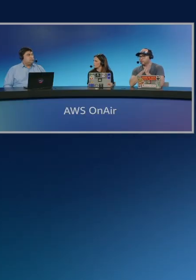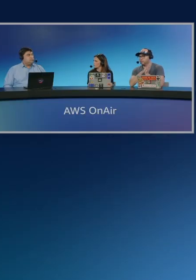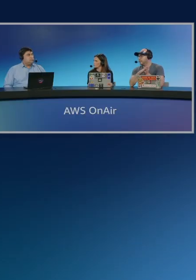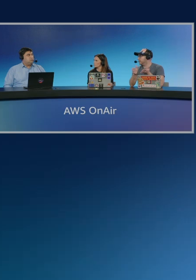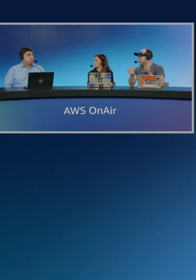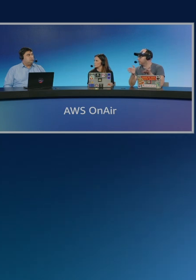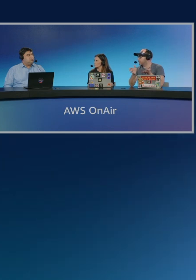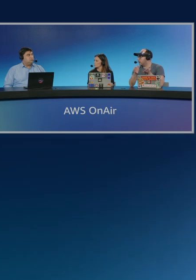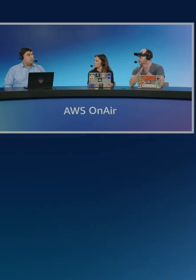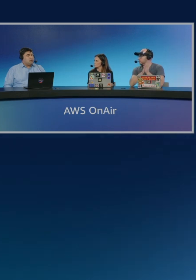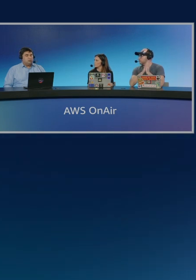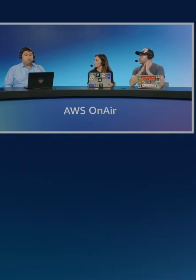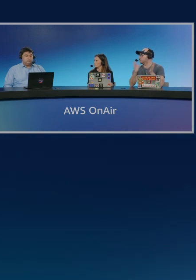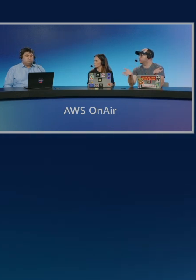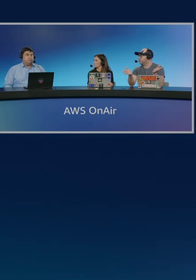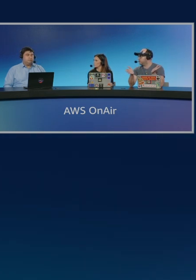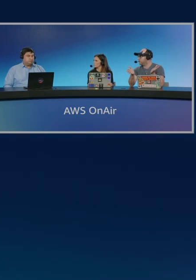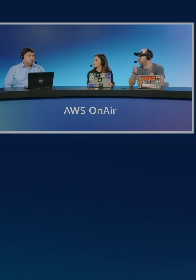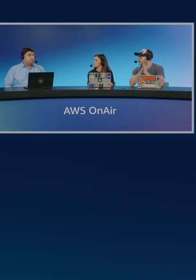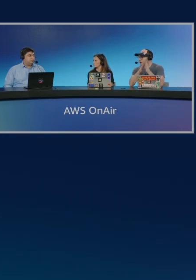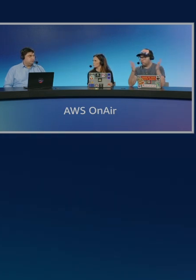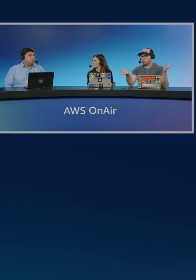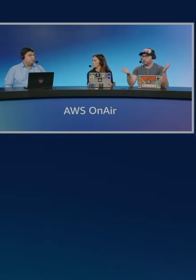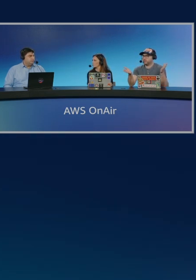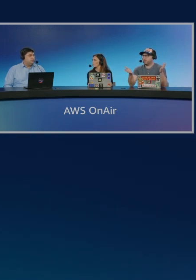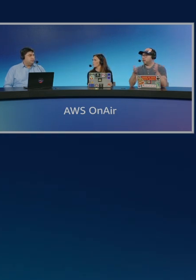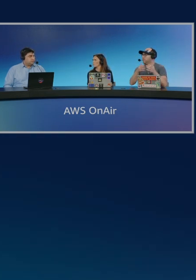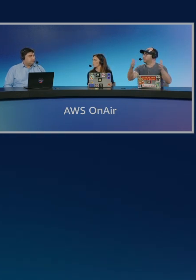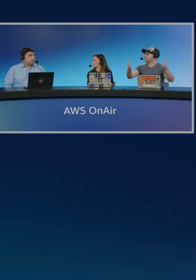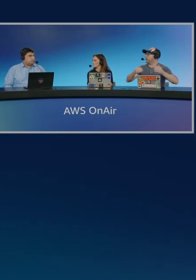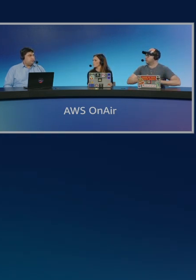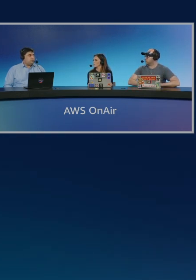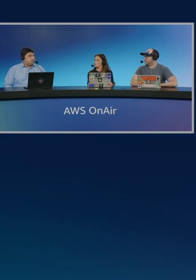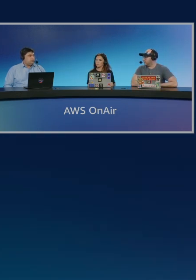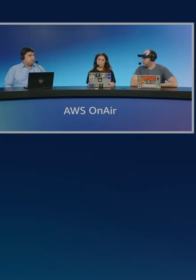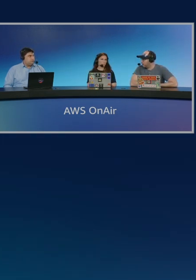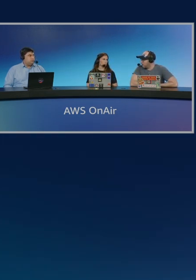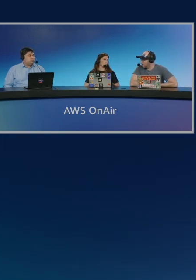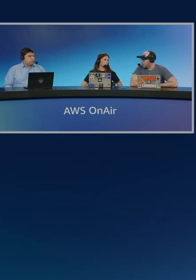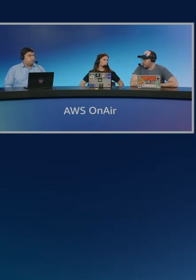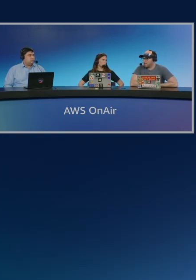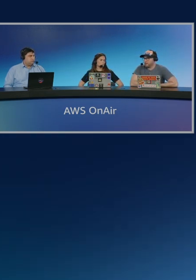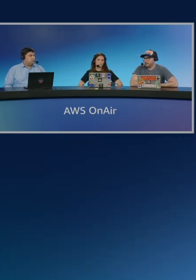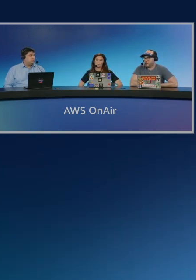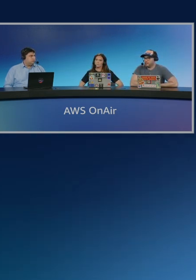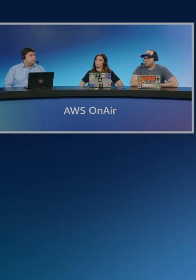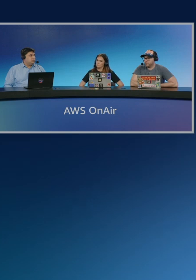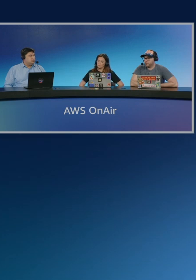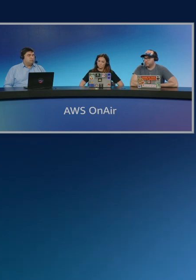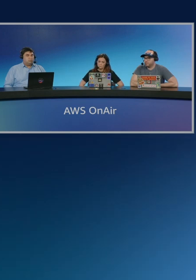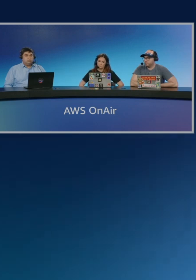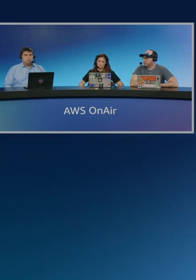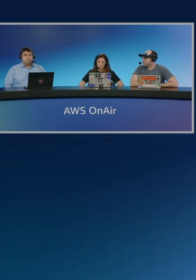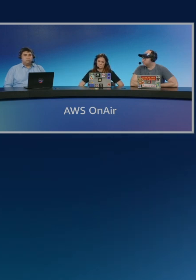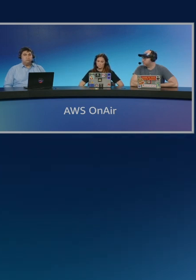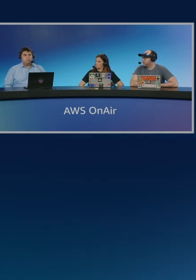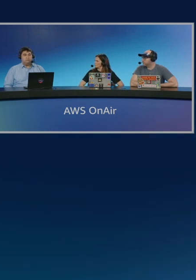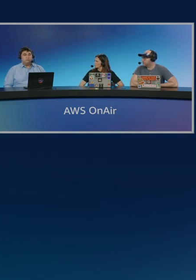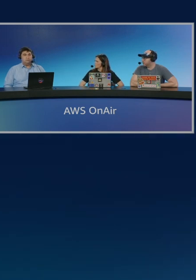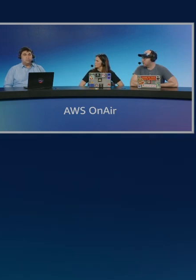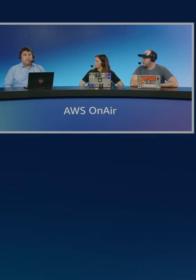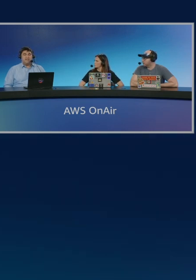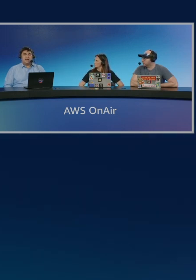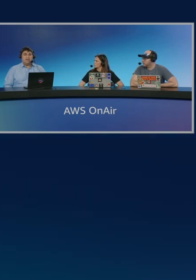to determine any root cause. They're just showing you what's going on. These are the metrics that are signaling that